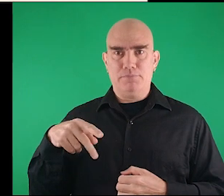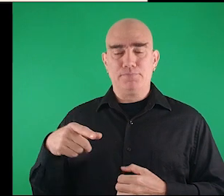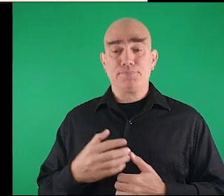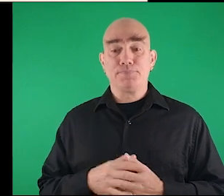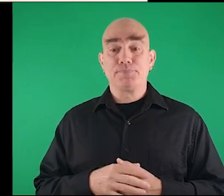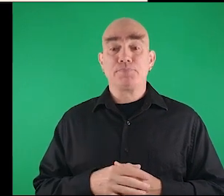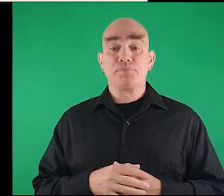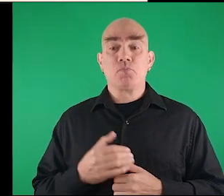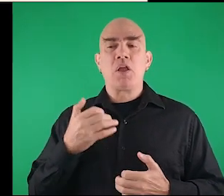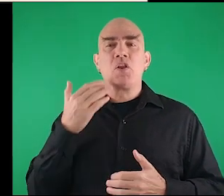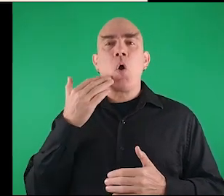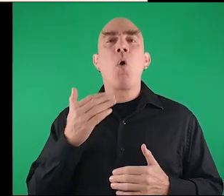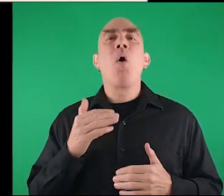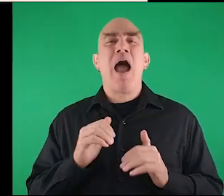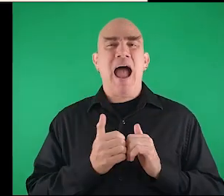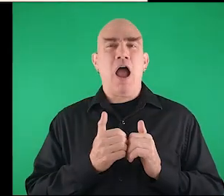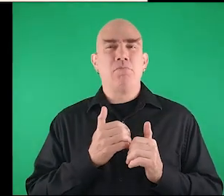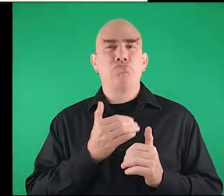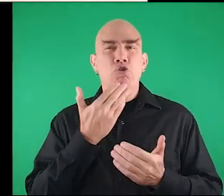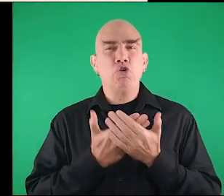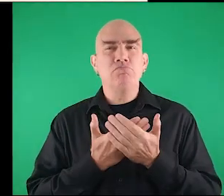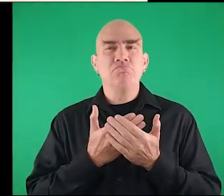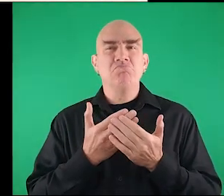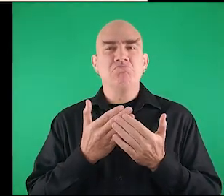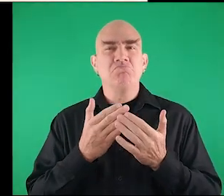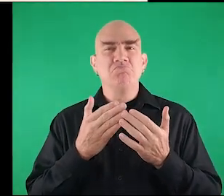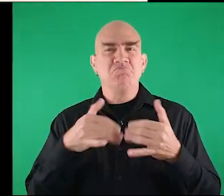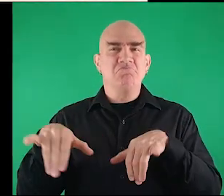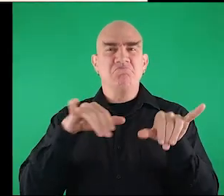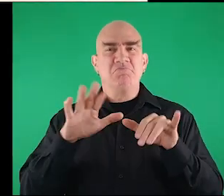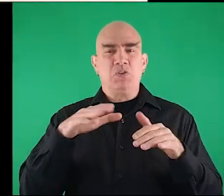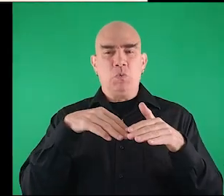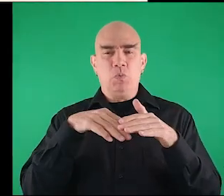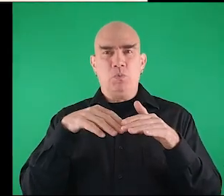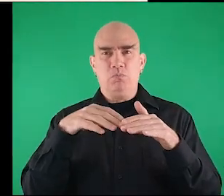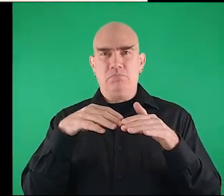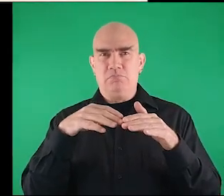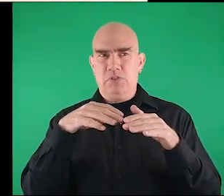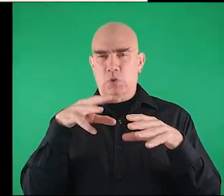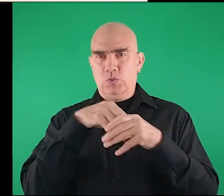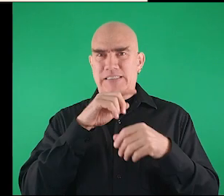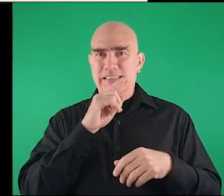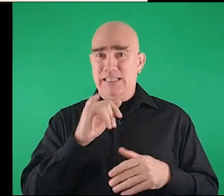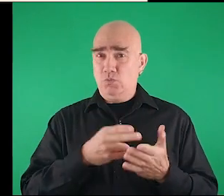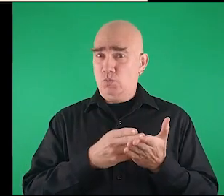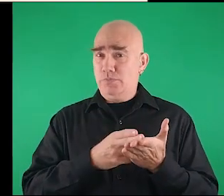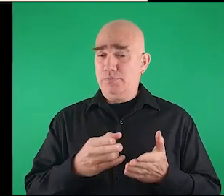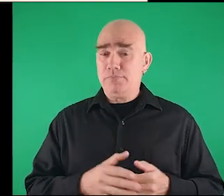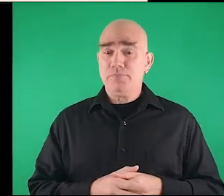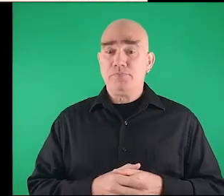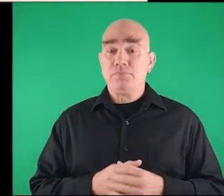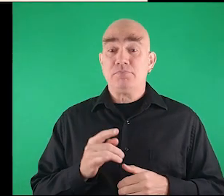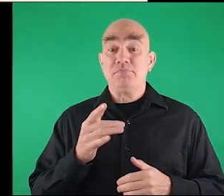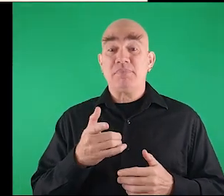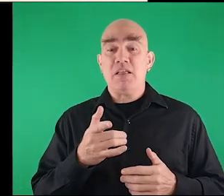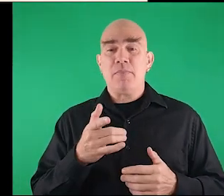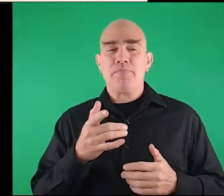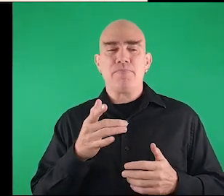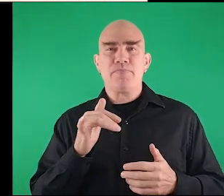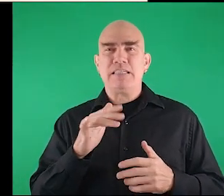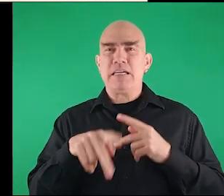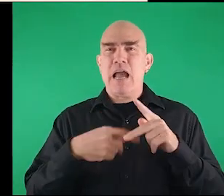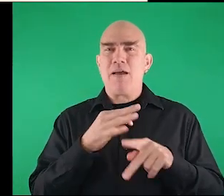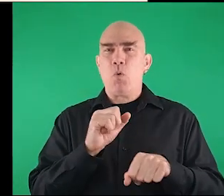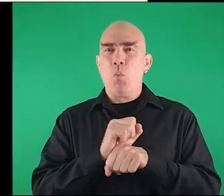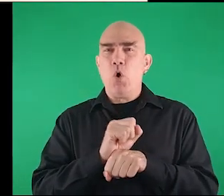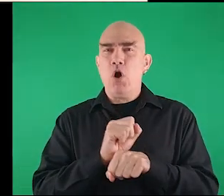like a corporation, we want to know how well it's going on. That is the truth. But